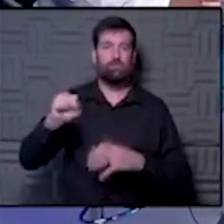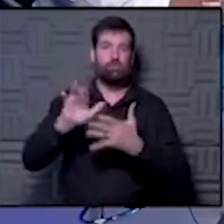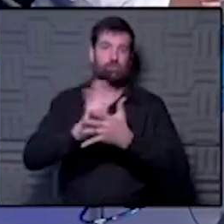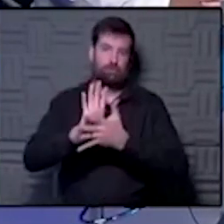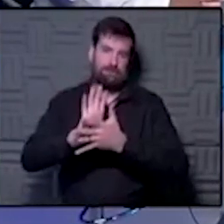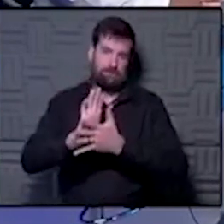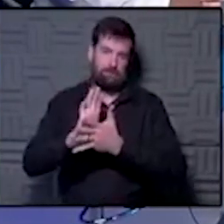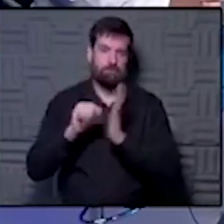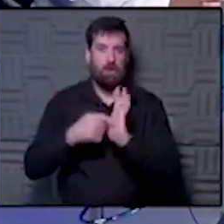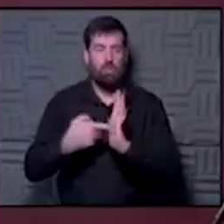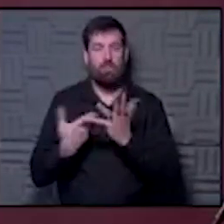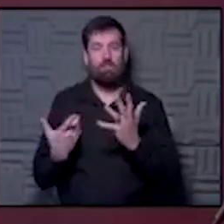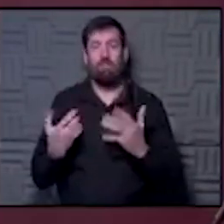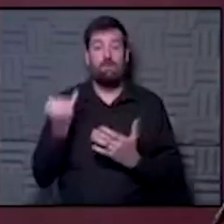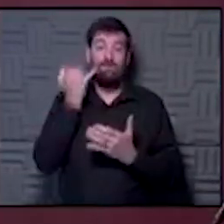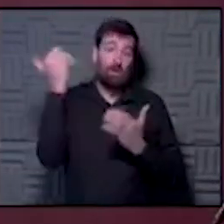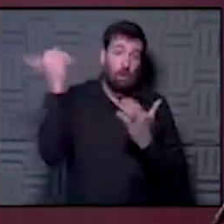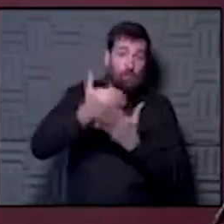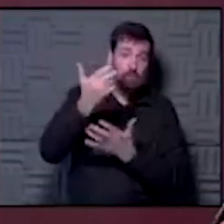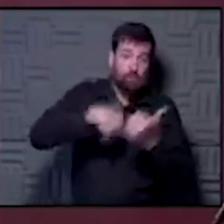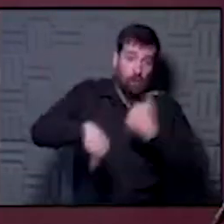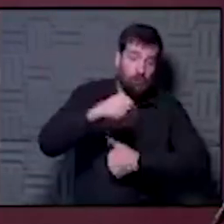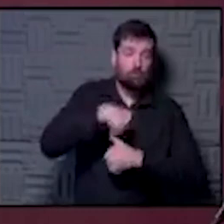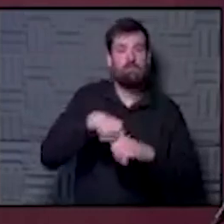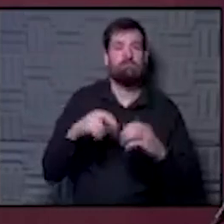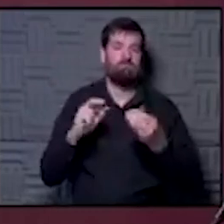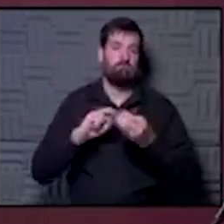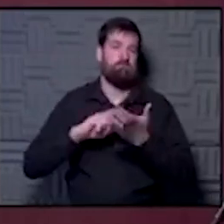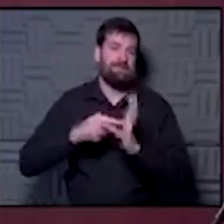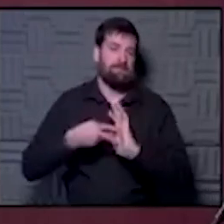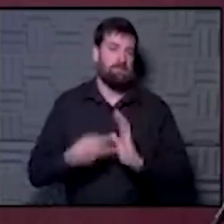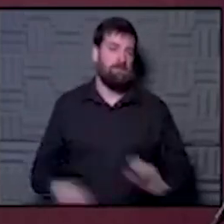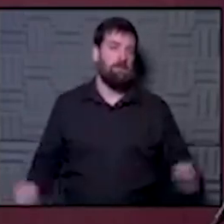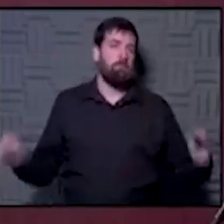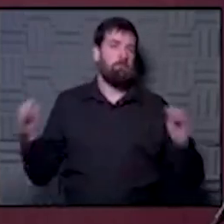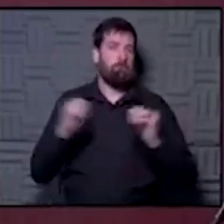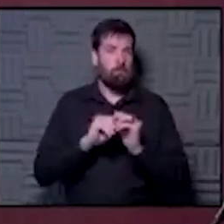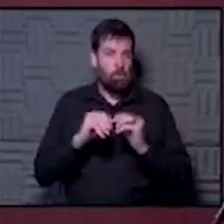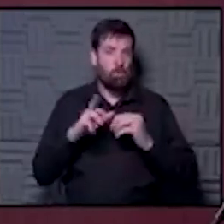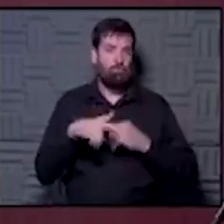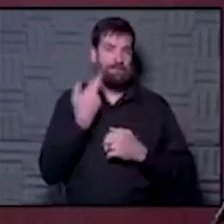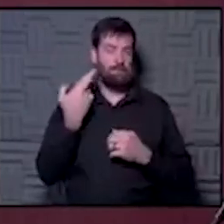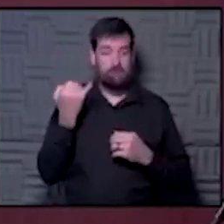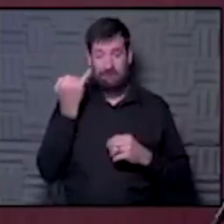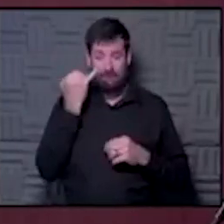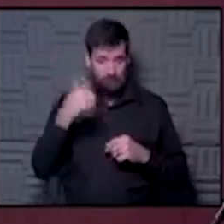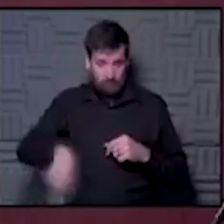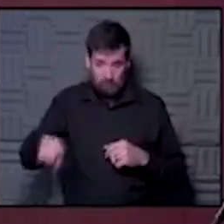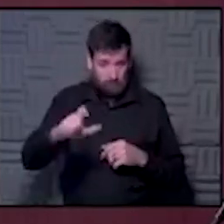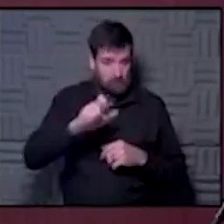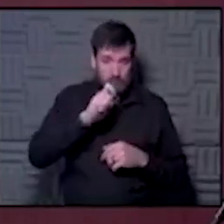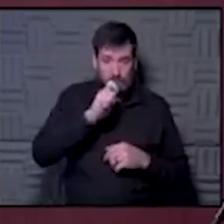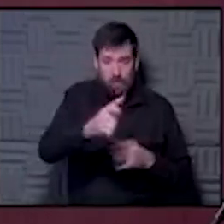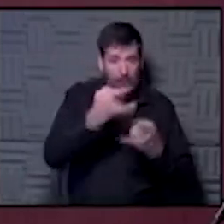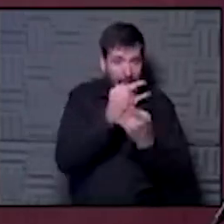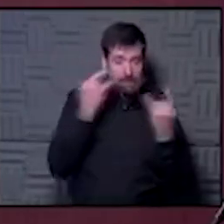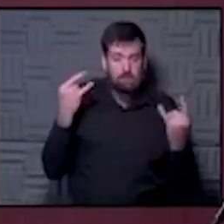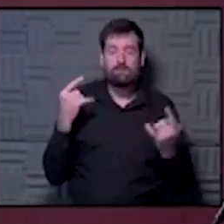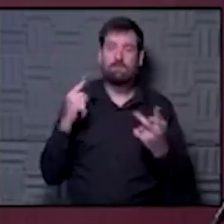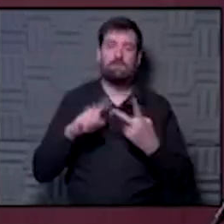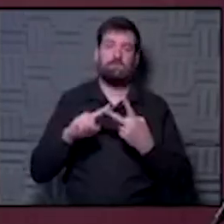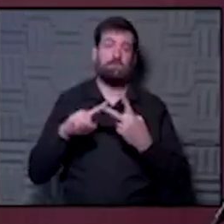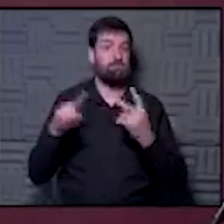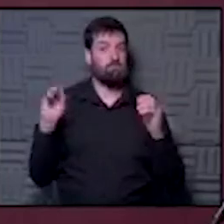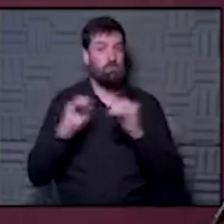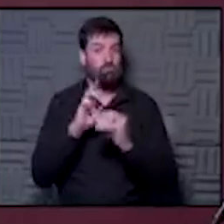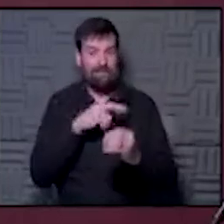area where you are close proximity, you've added more holes to that layer of cheese. If you know that not everyone's wearing a mask, you have more holes in that